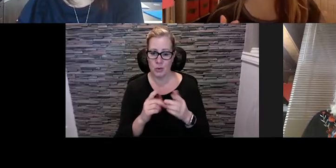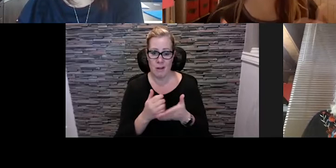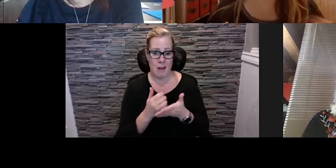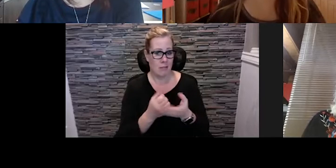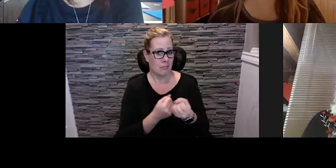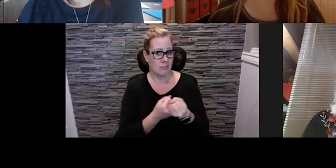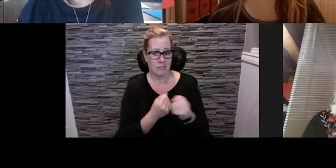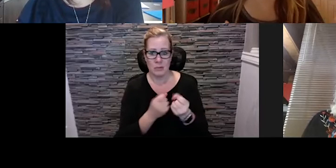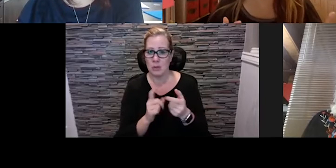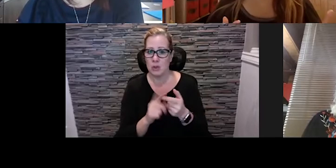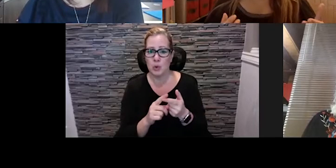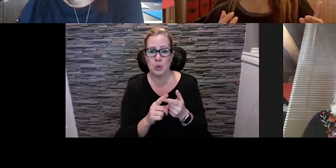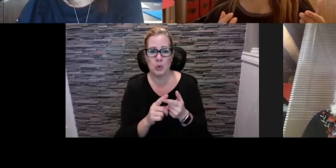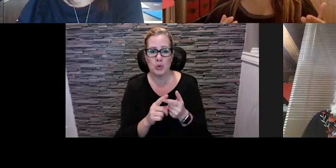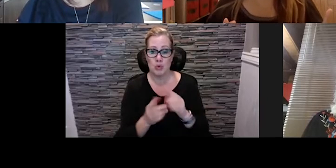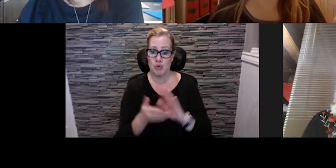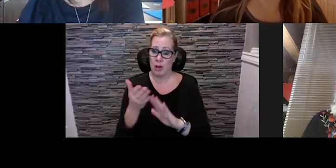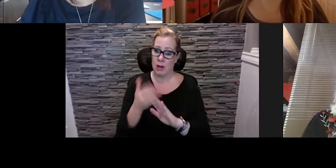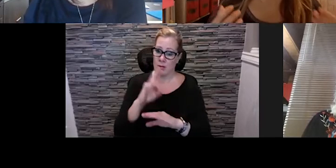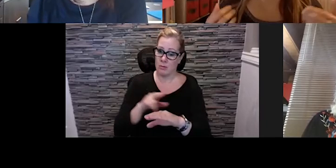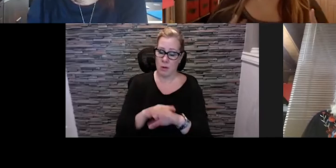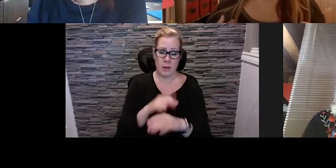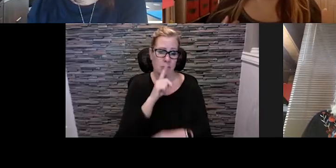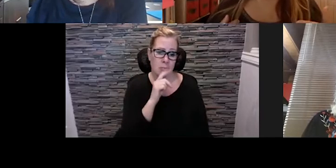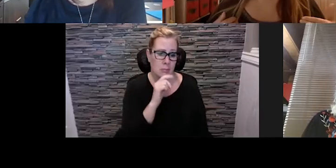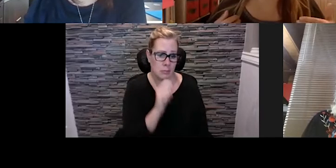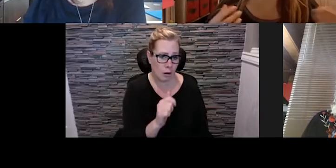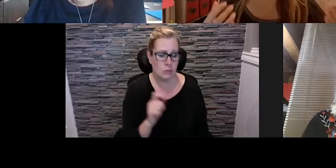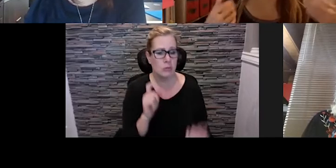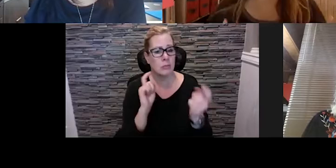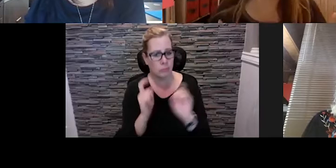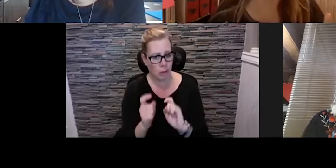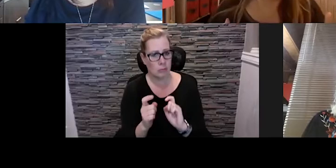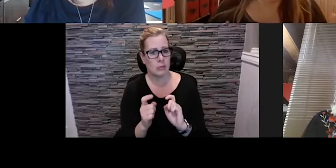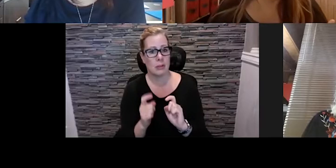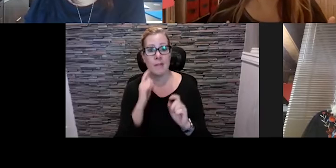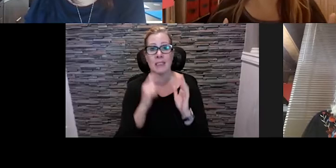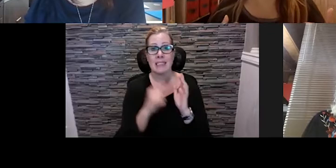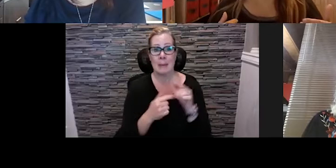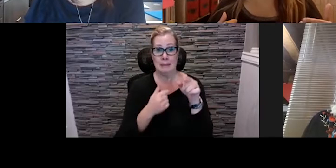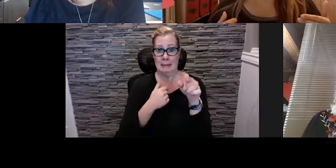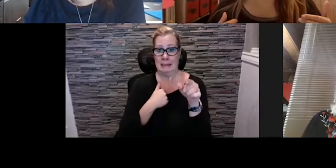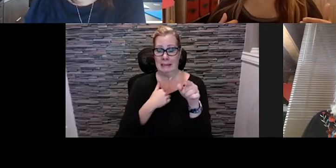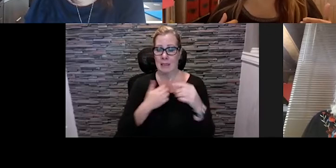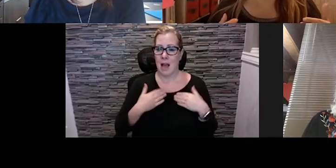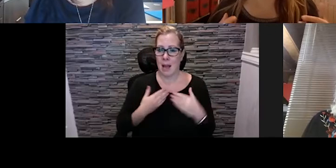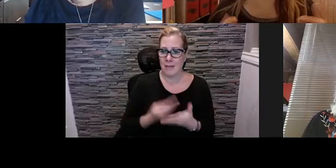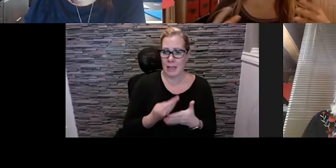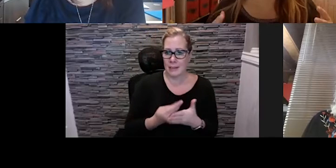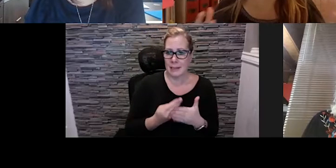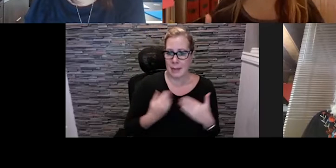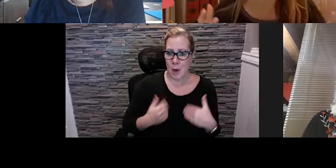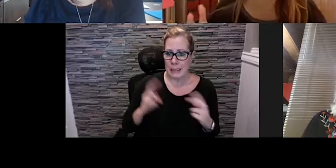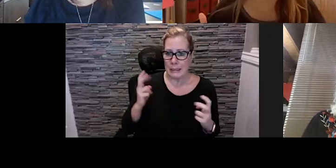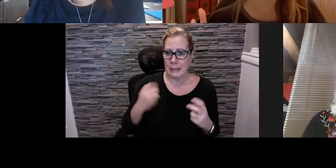adjustments and accommodations. So, you know, um, in my case, I'm a funder. Um, uh, and as